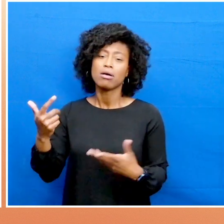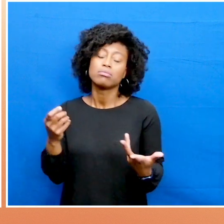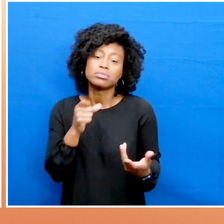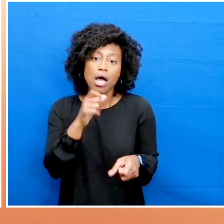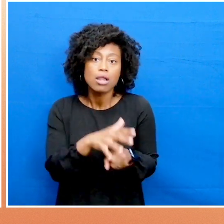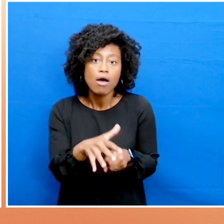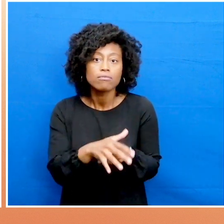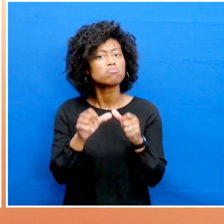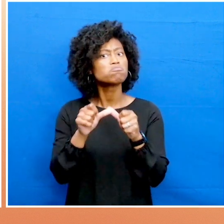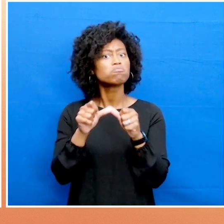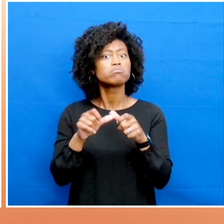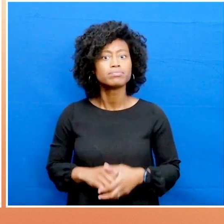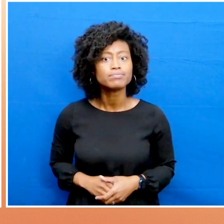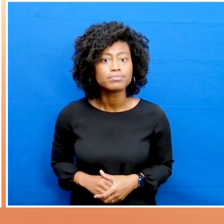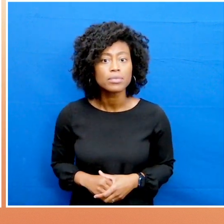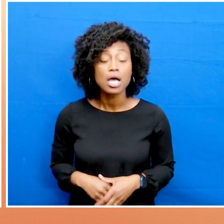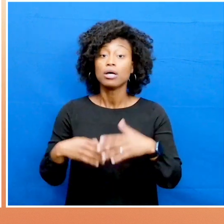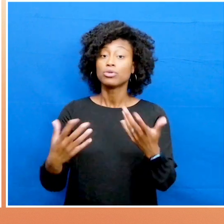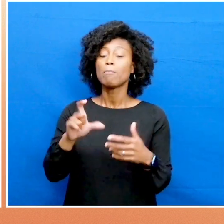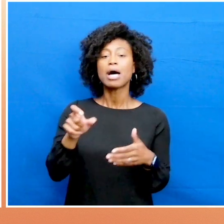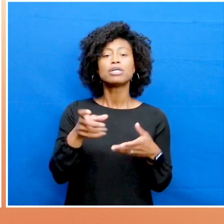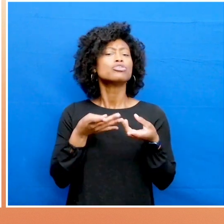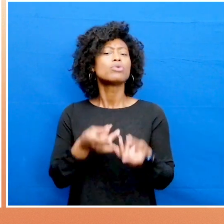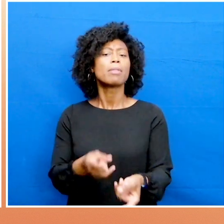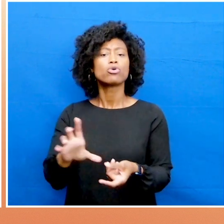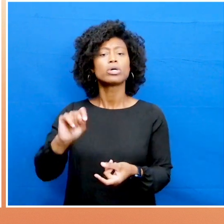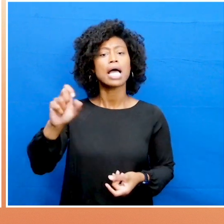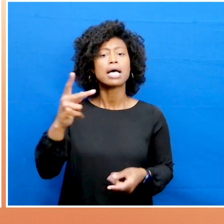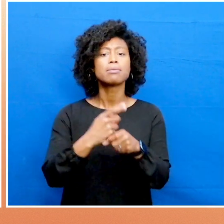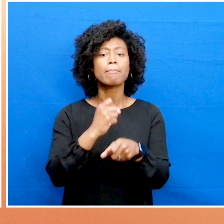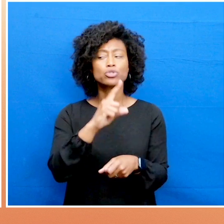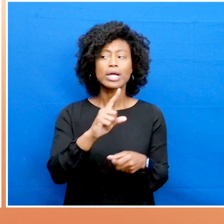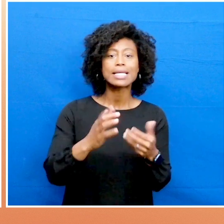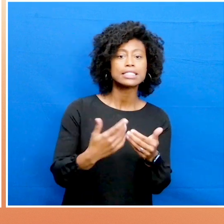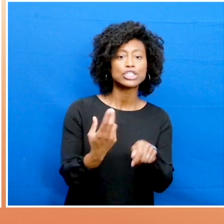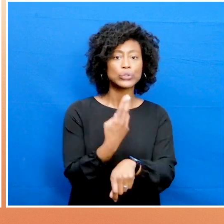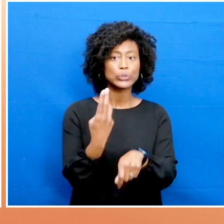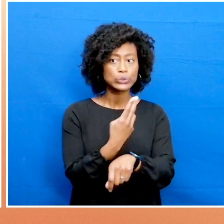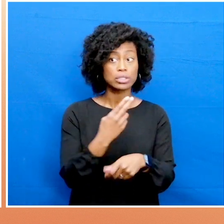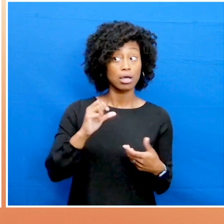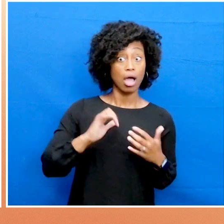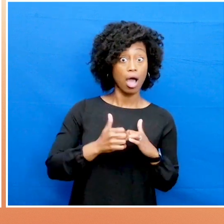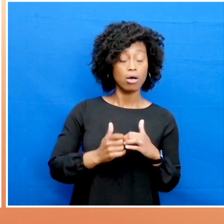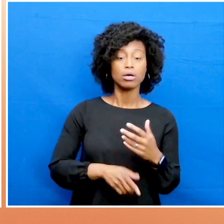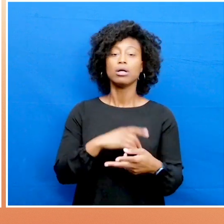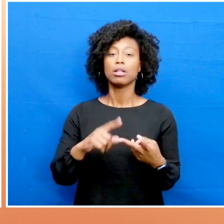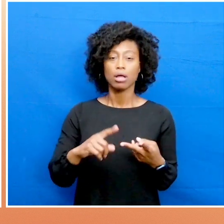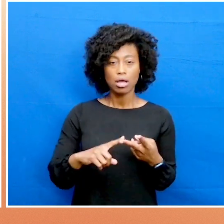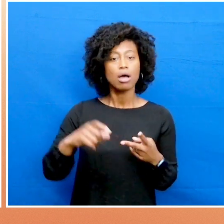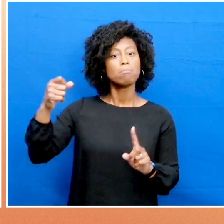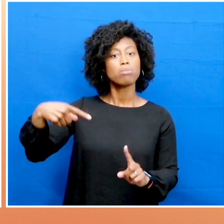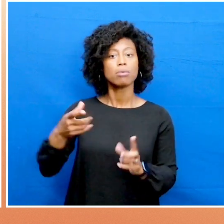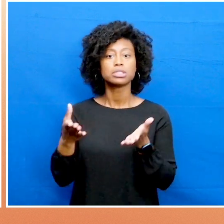discoverability and reduce distraction? Streamline tasks to make them easier to use. Provide prompt suggestions